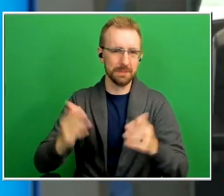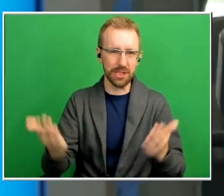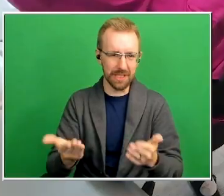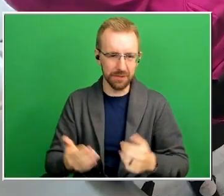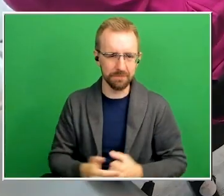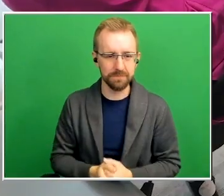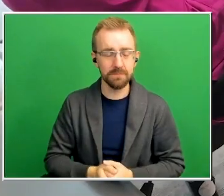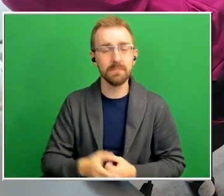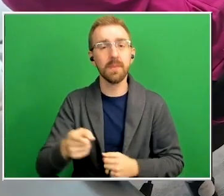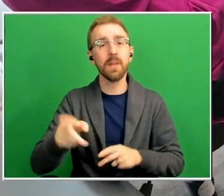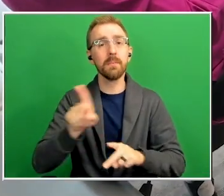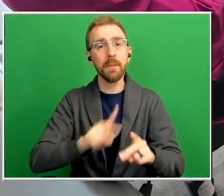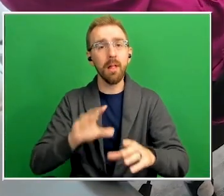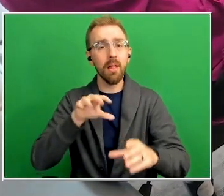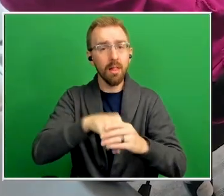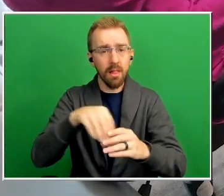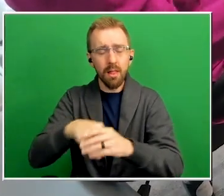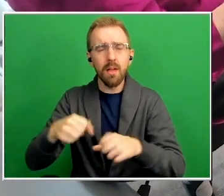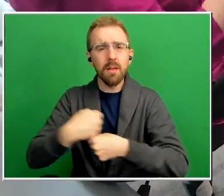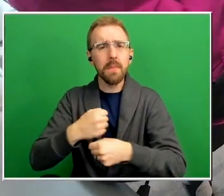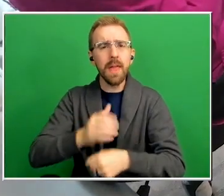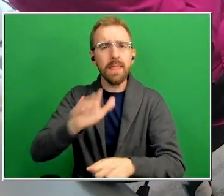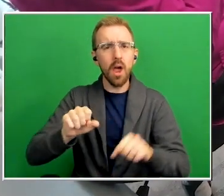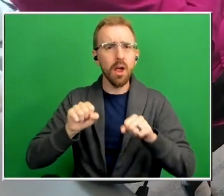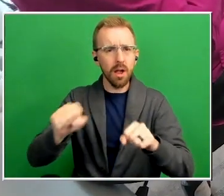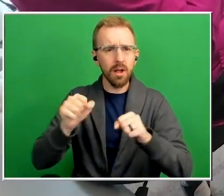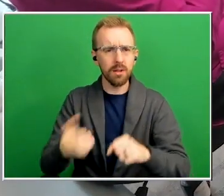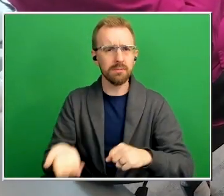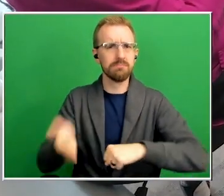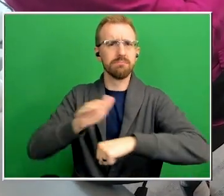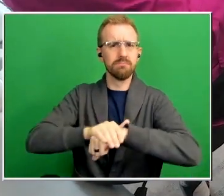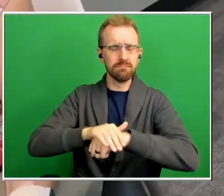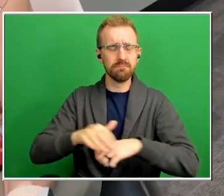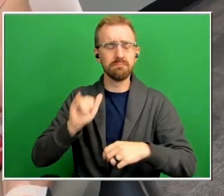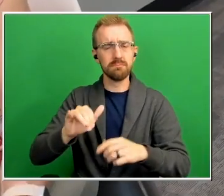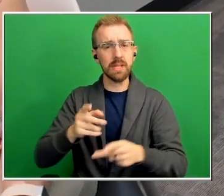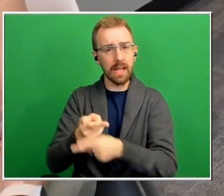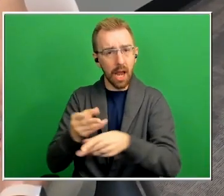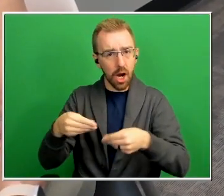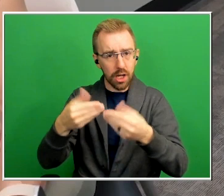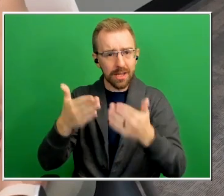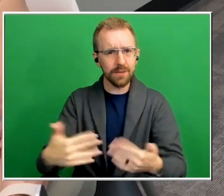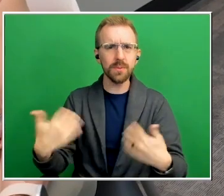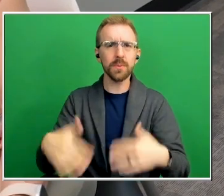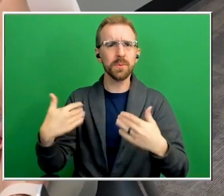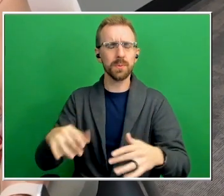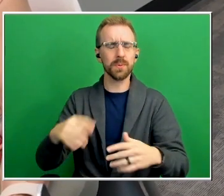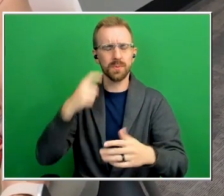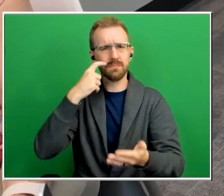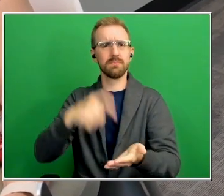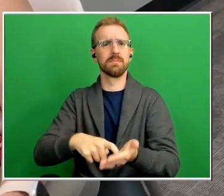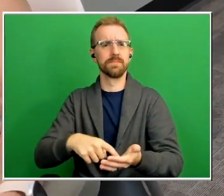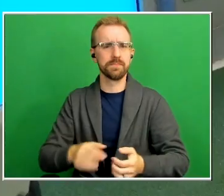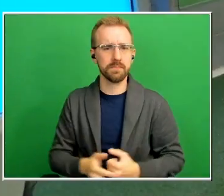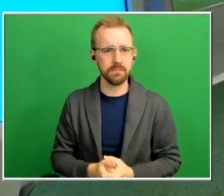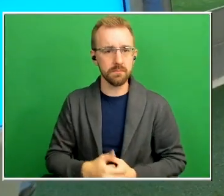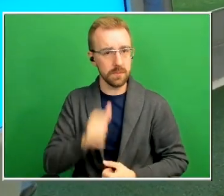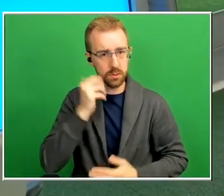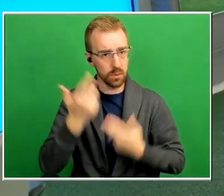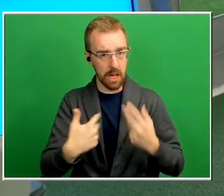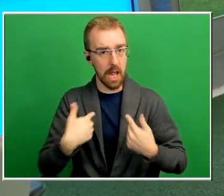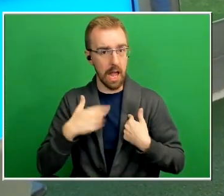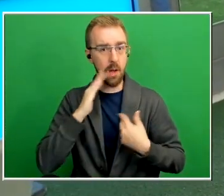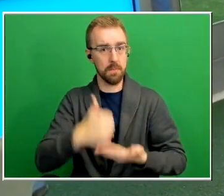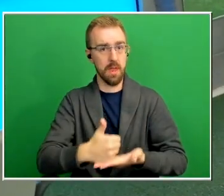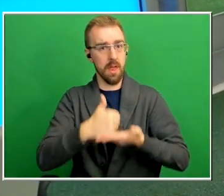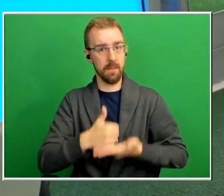workouts but the impact on caregivers is equally remarkable I didn't realize I was going to be getting help too right for